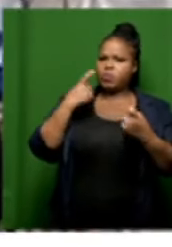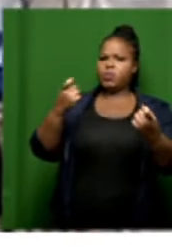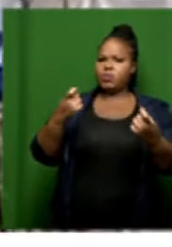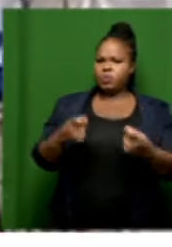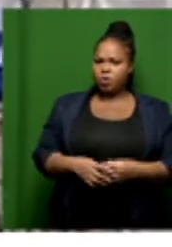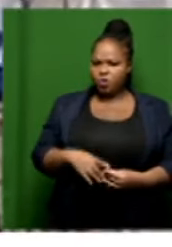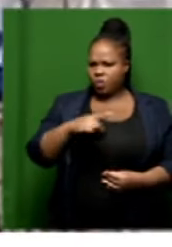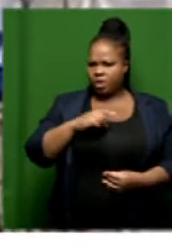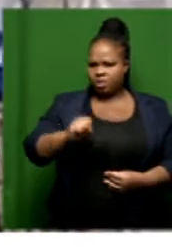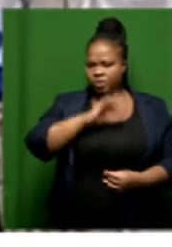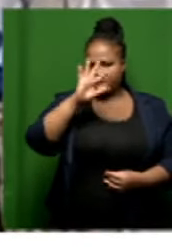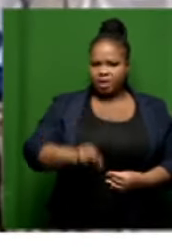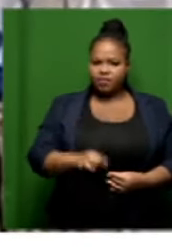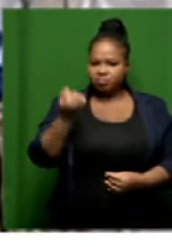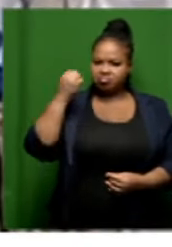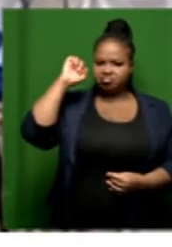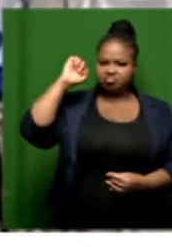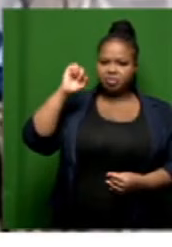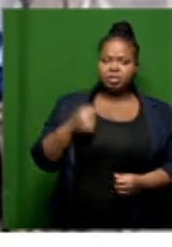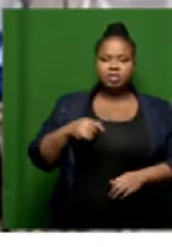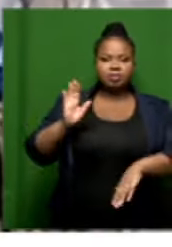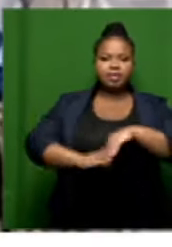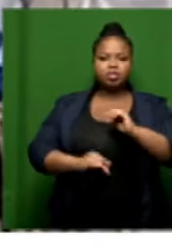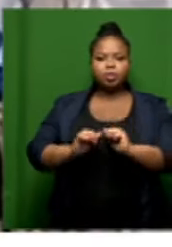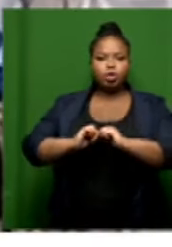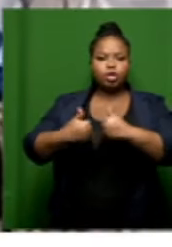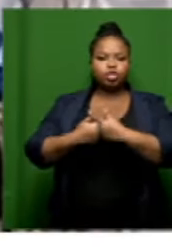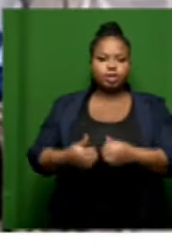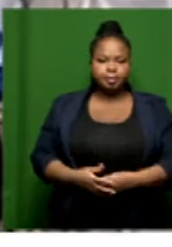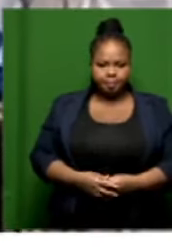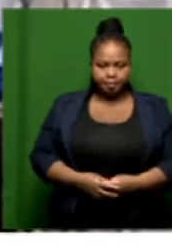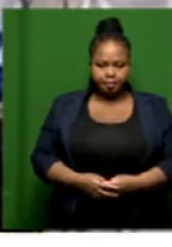against him by the South African Boycott Divestment Sanctions Coalition.